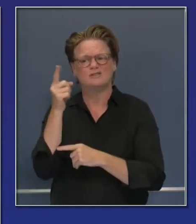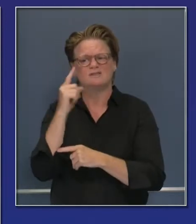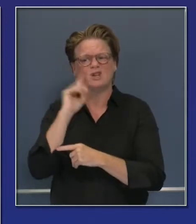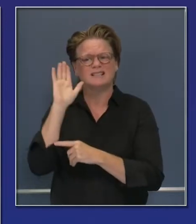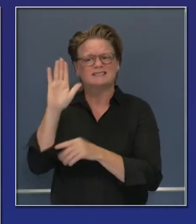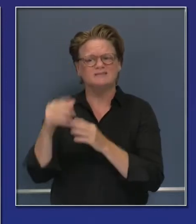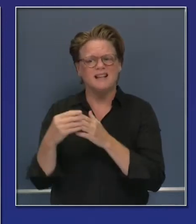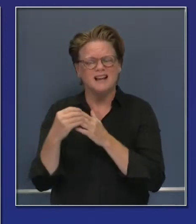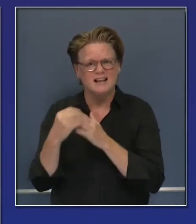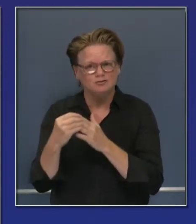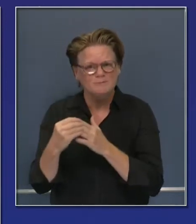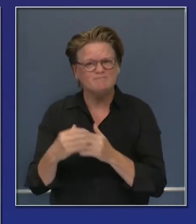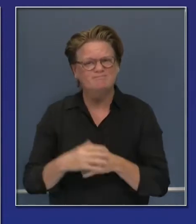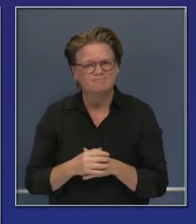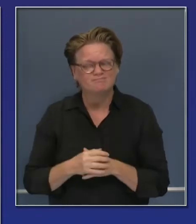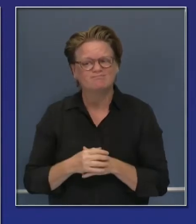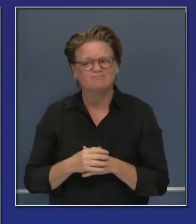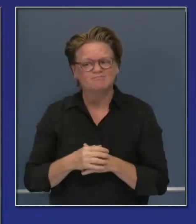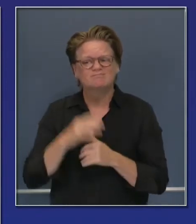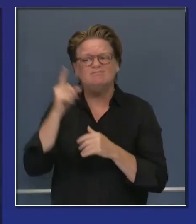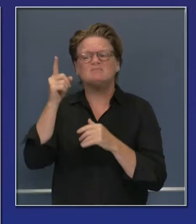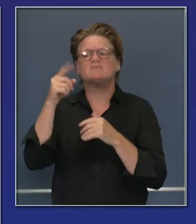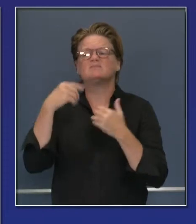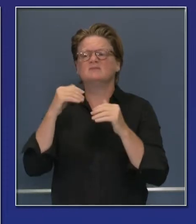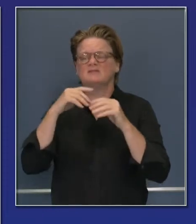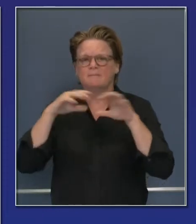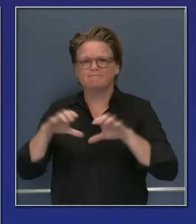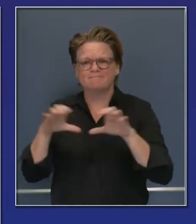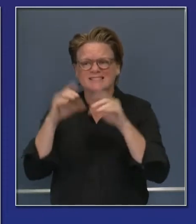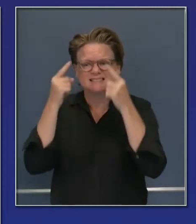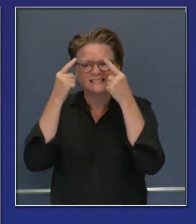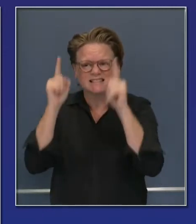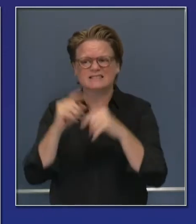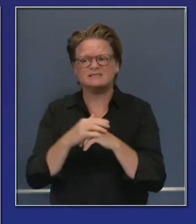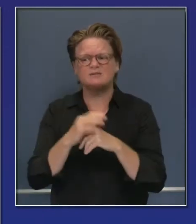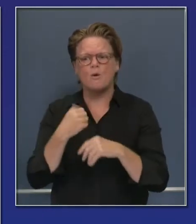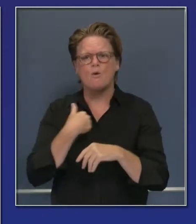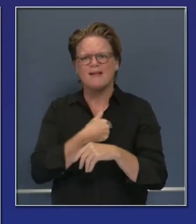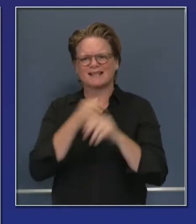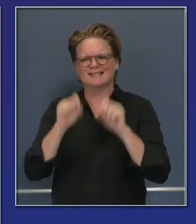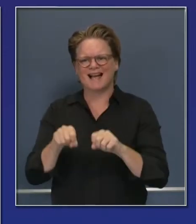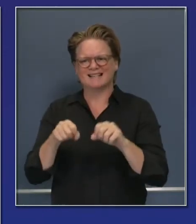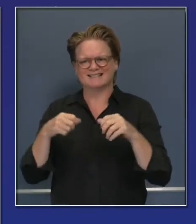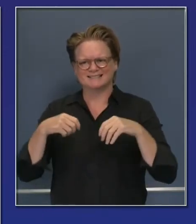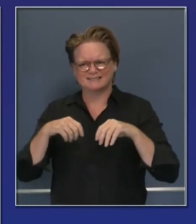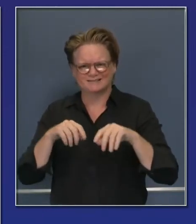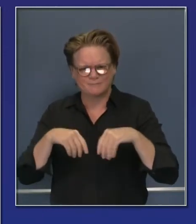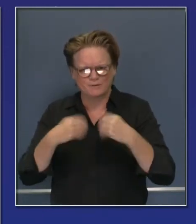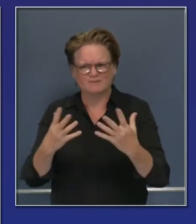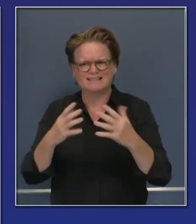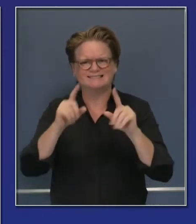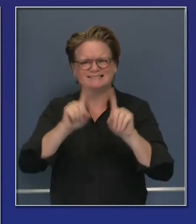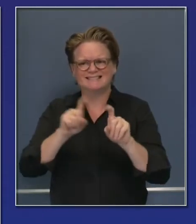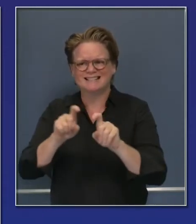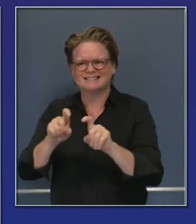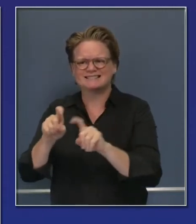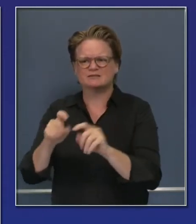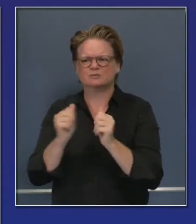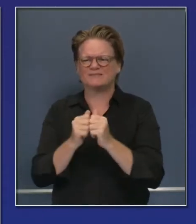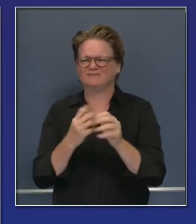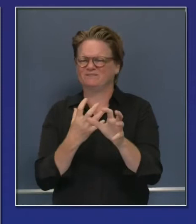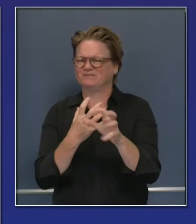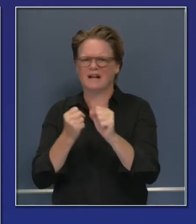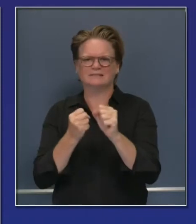going to be essential so that we are able to test people in a timely manner, get the results in time that could support our contact tracing